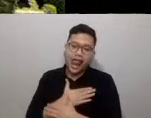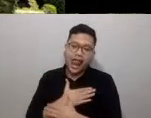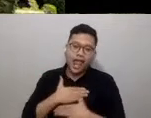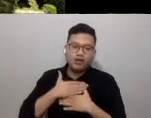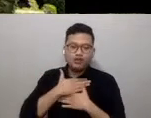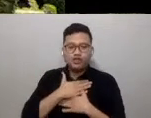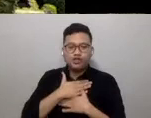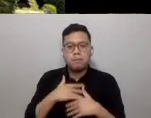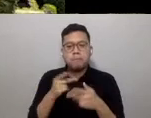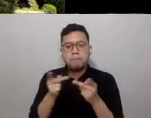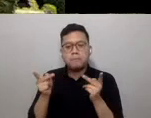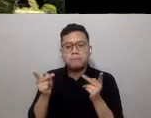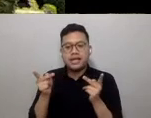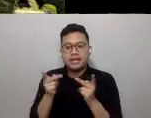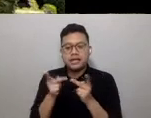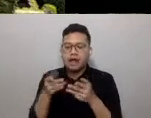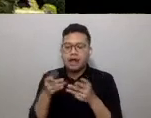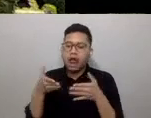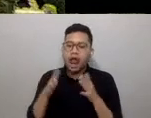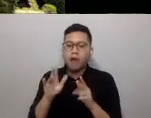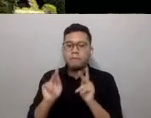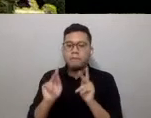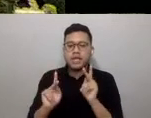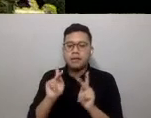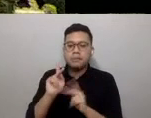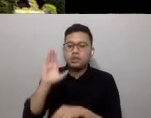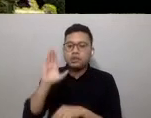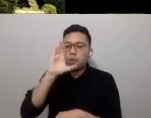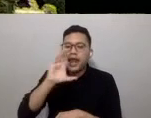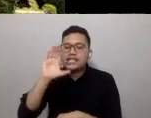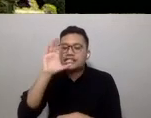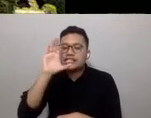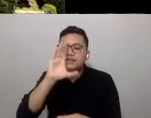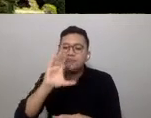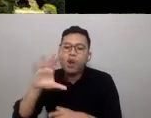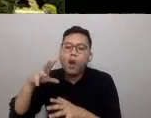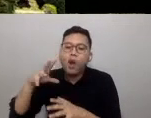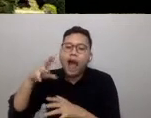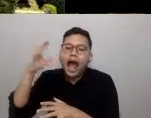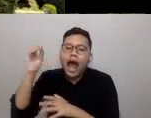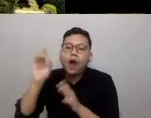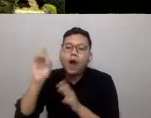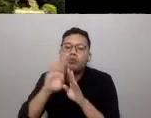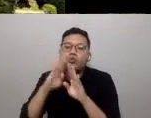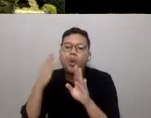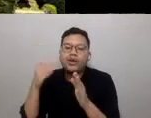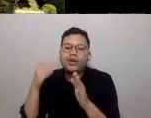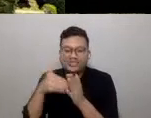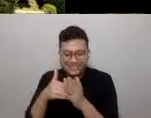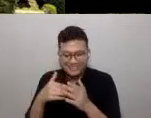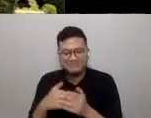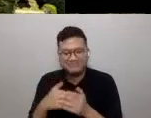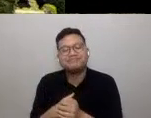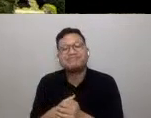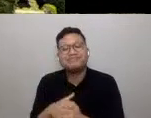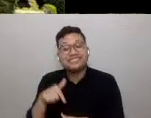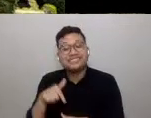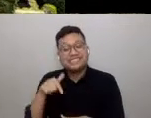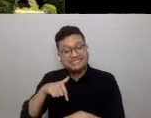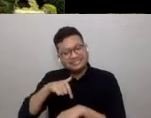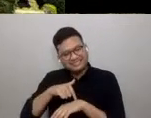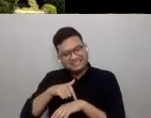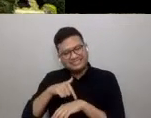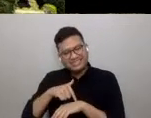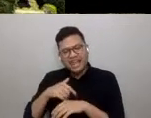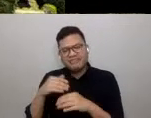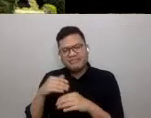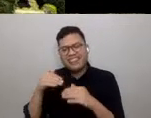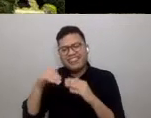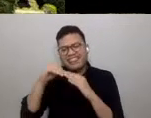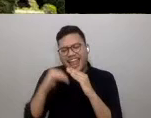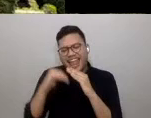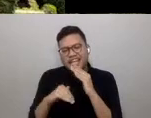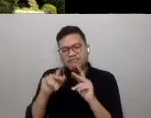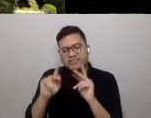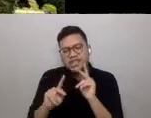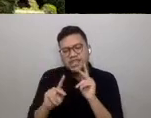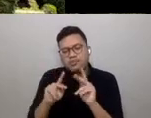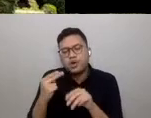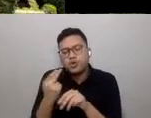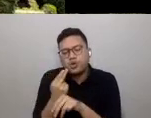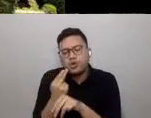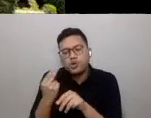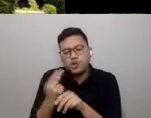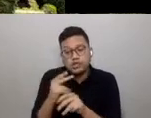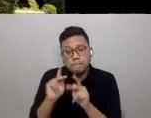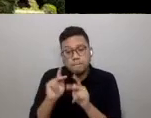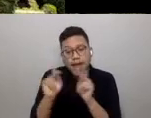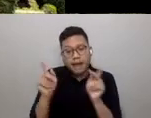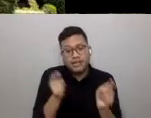place that would allow people to explore the great outdoors again. And whilst this period has seen the decline in the use of public transportation,